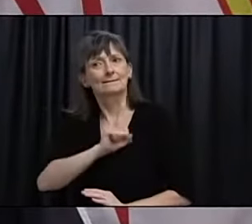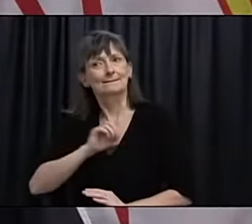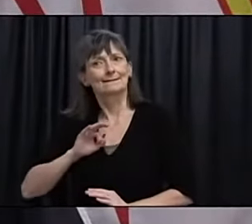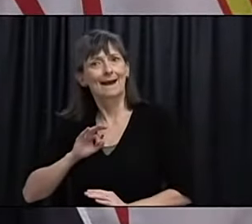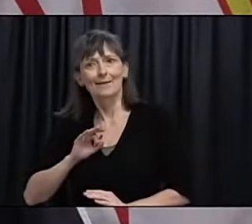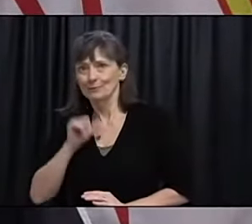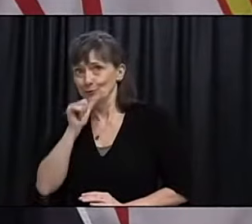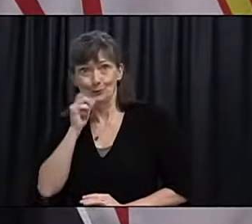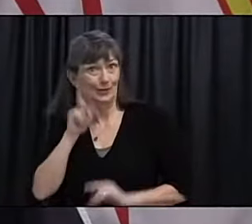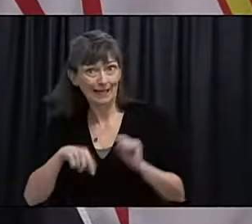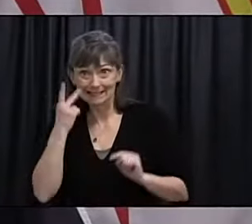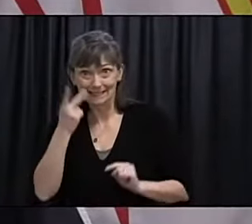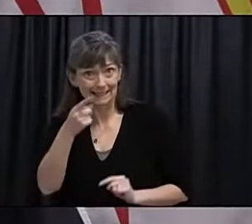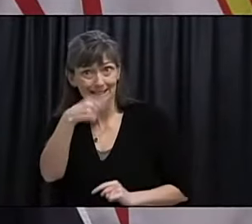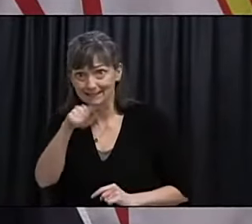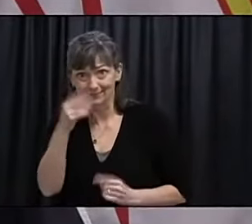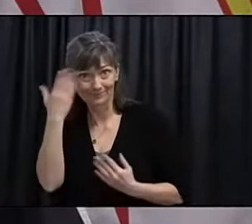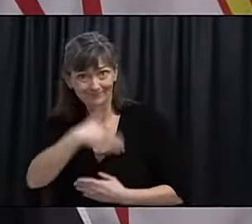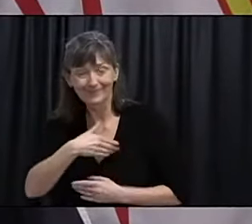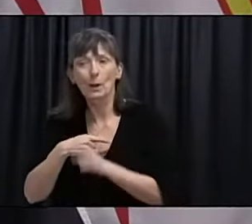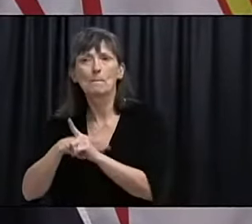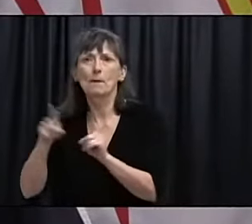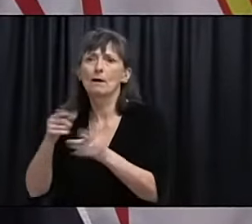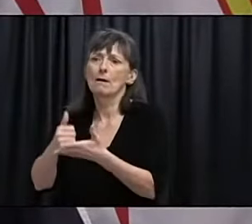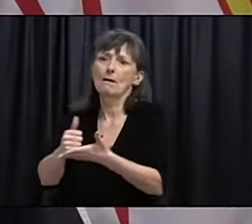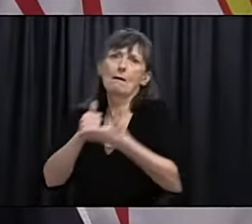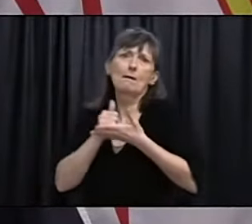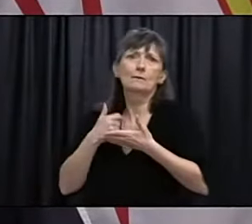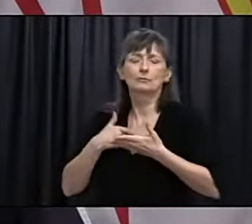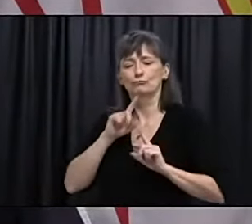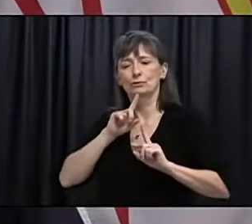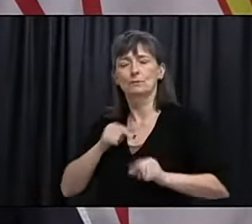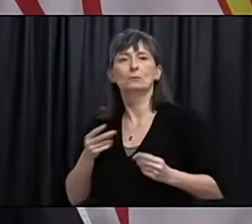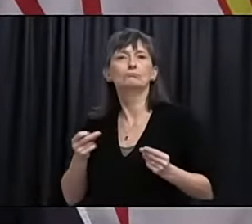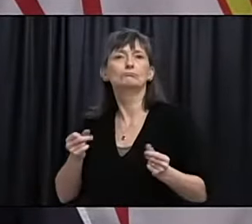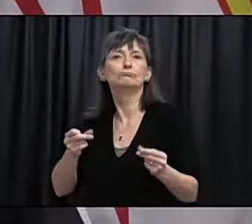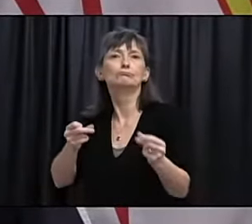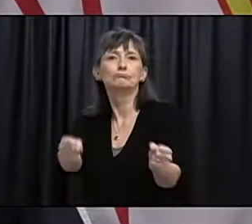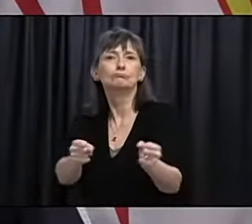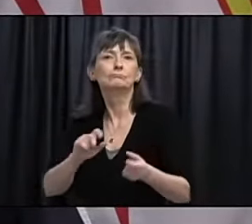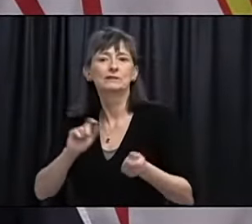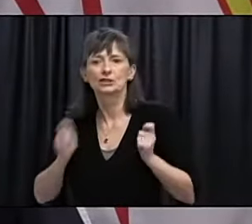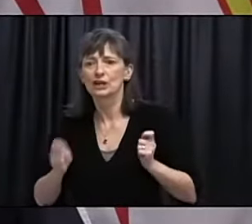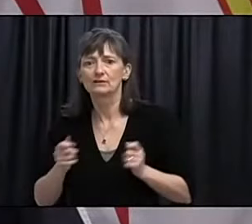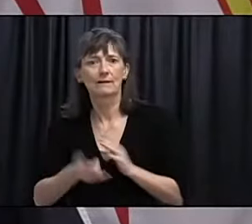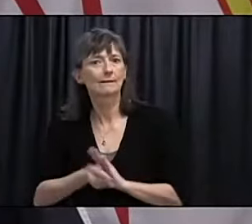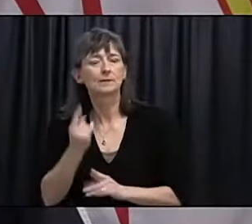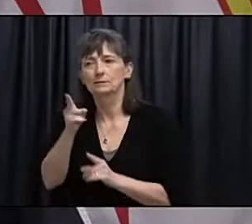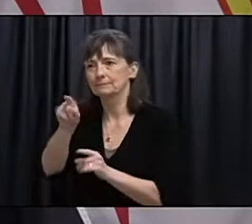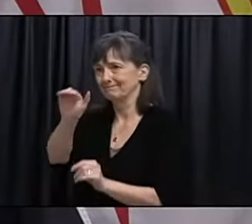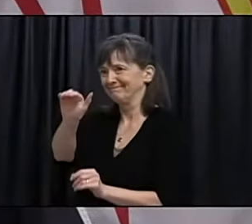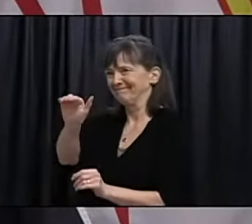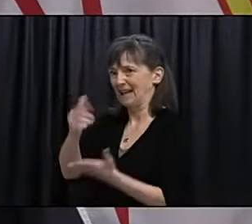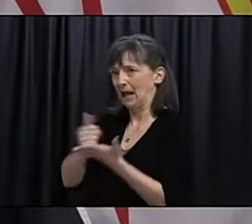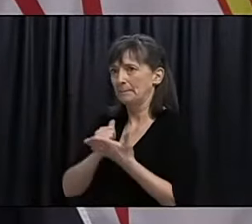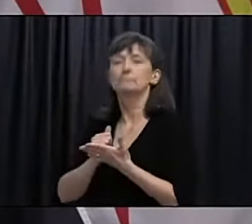they have played a critical role in helping us to respond quickly to this rapidly changing pandemic.